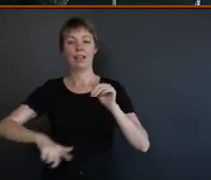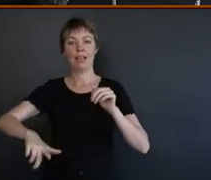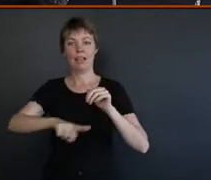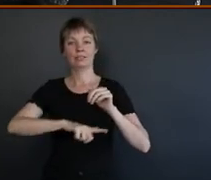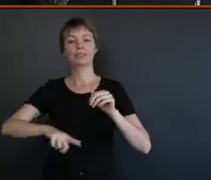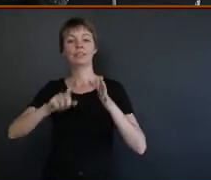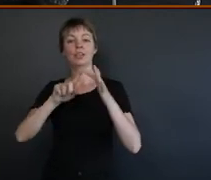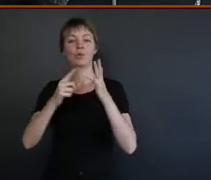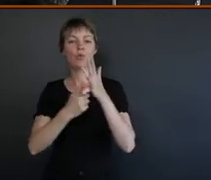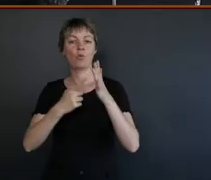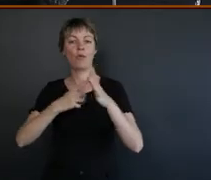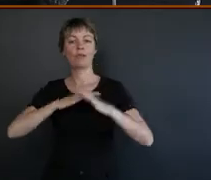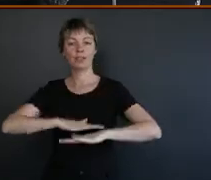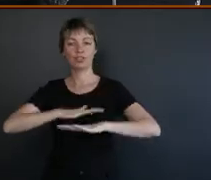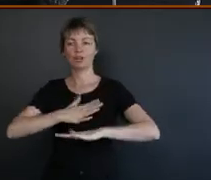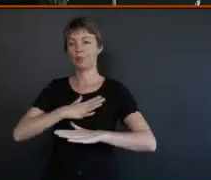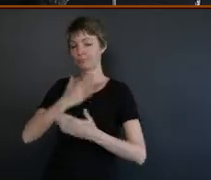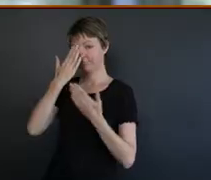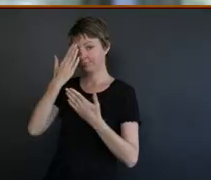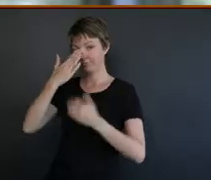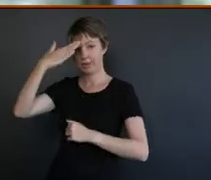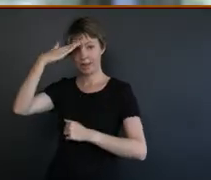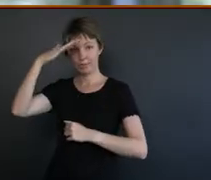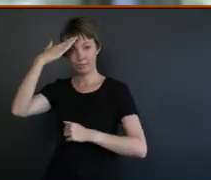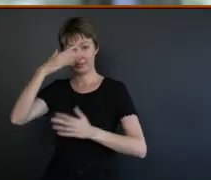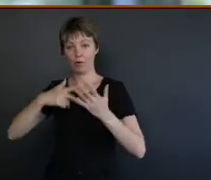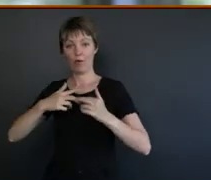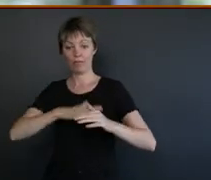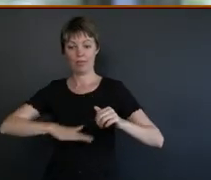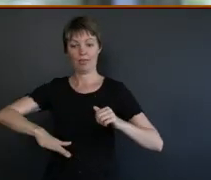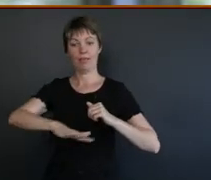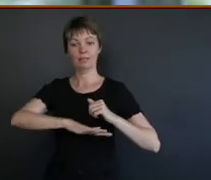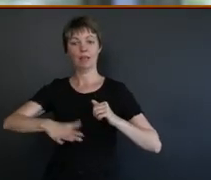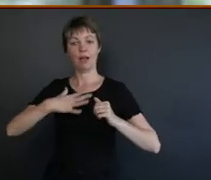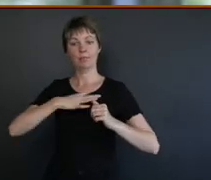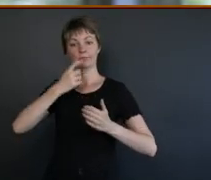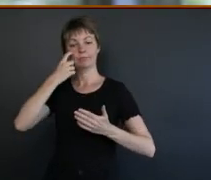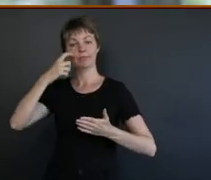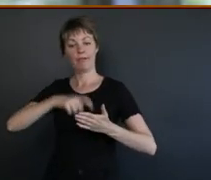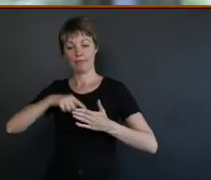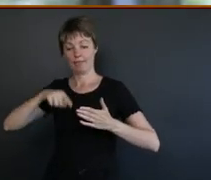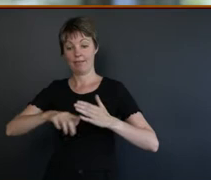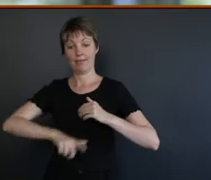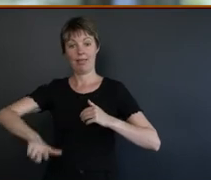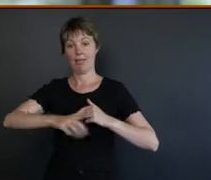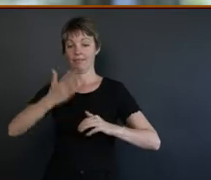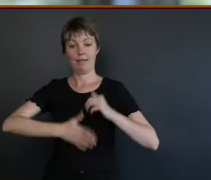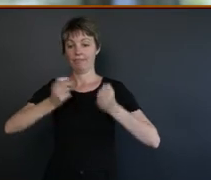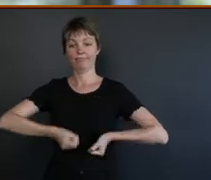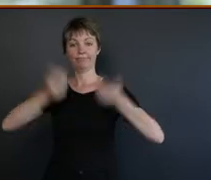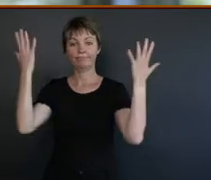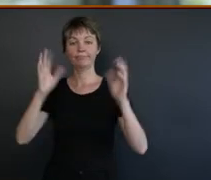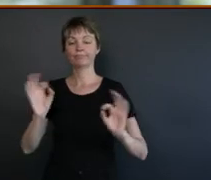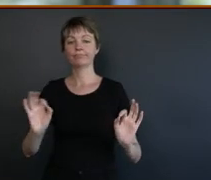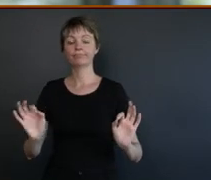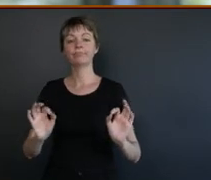respects to the elders of the land and also to acknowledge that this land was never ceded. I would